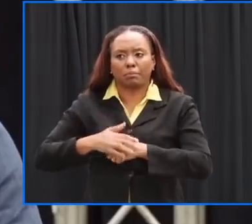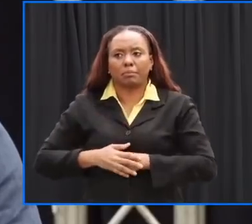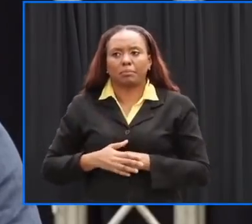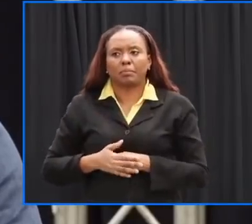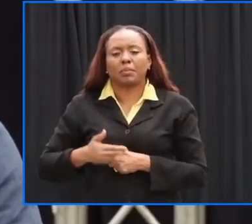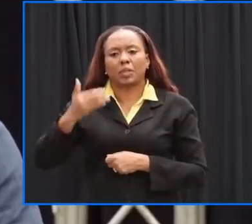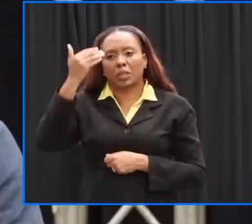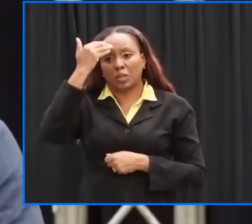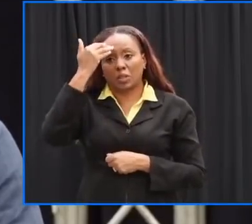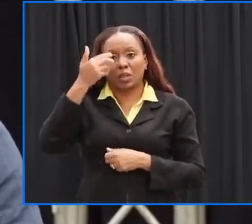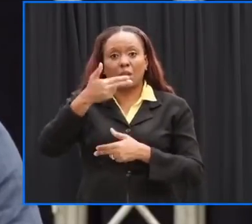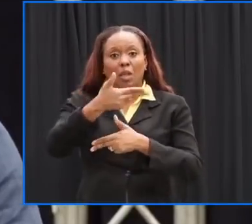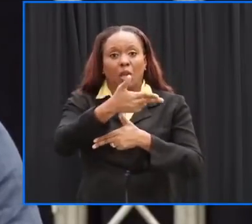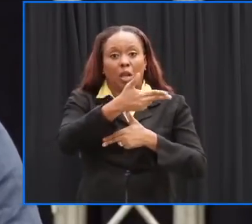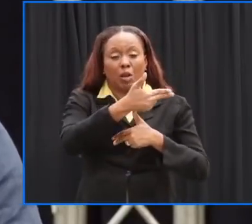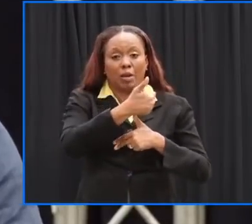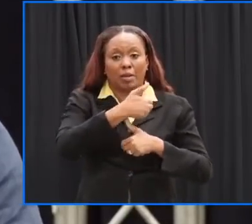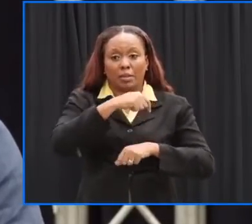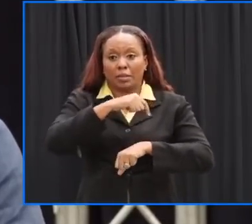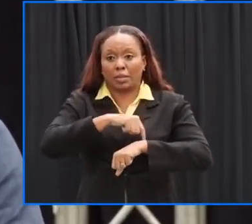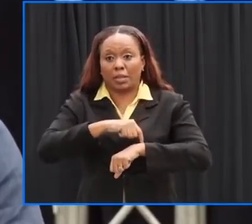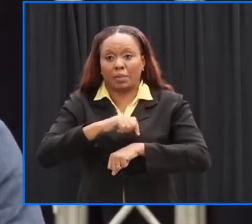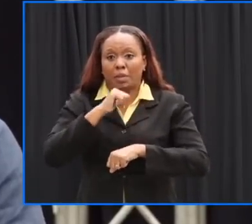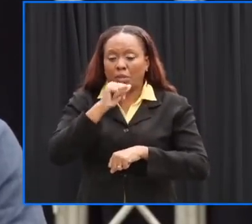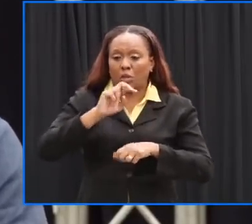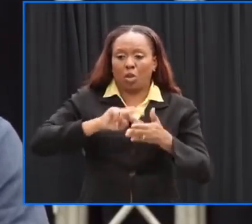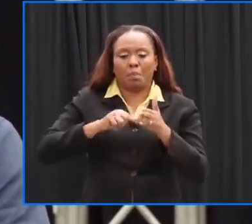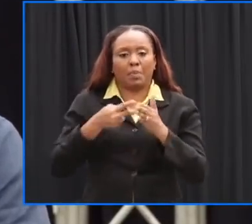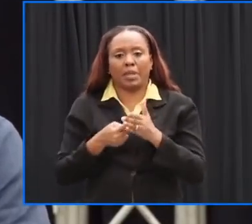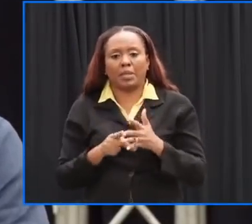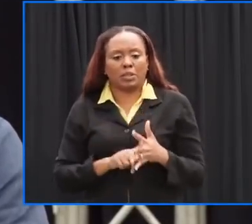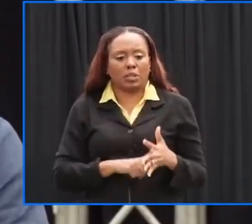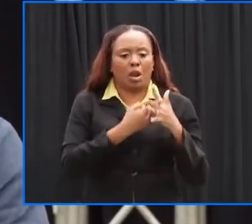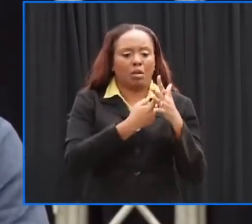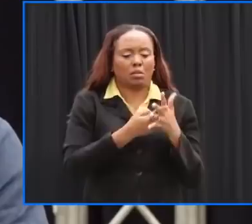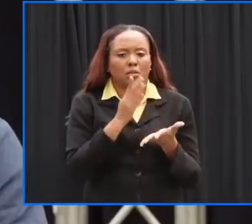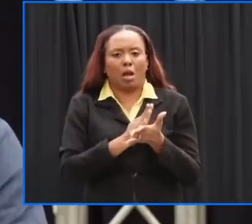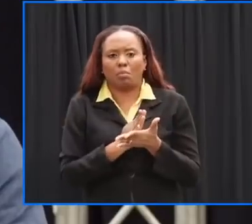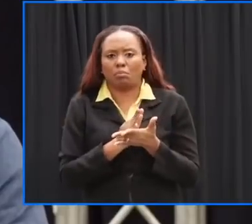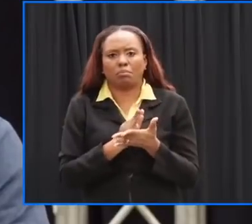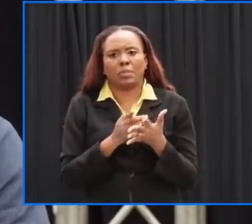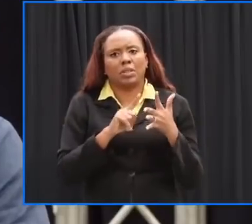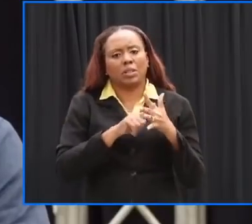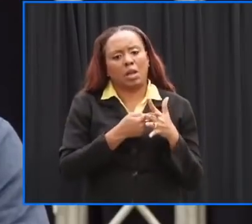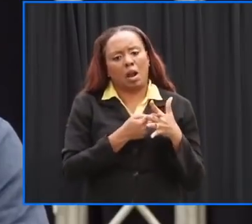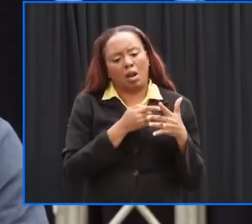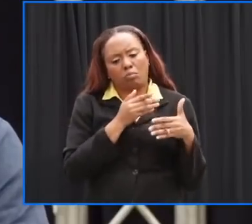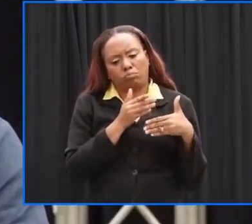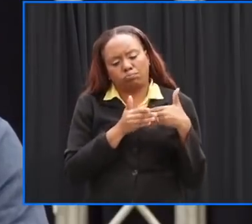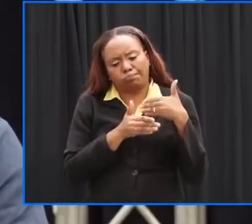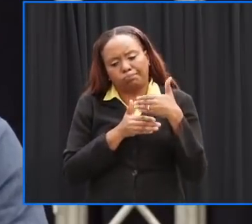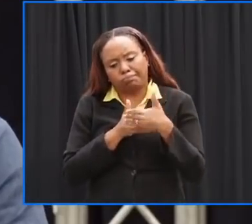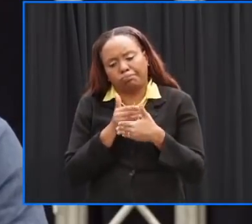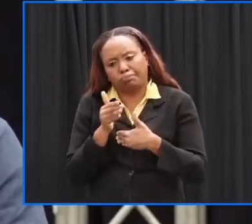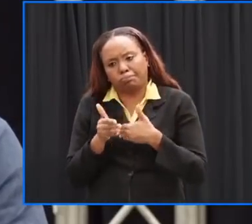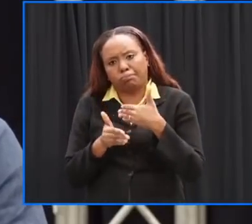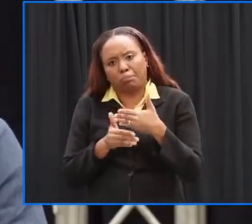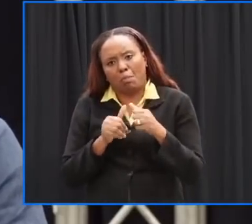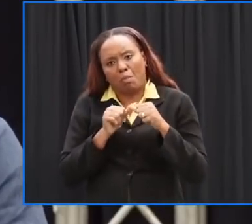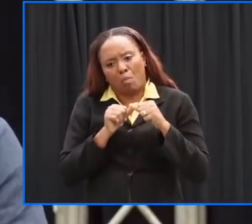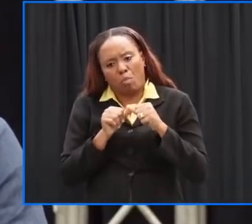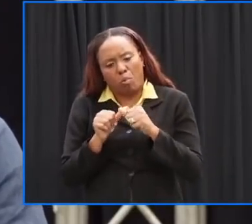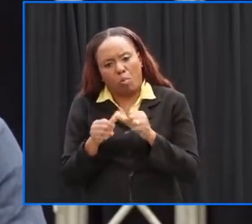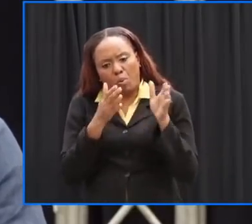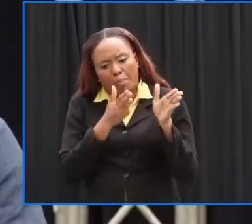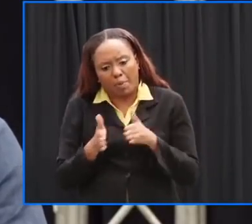hurricane season does not mean being prepared at the beginning and stopping it's a constant refreshing of your preparation you have to be prepared and keep prepared